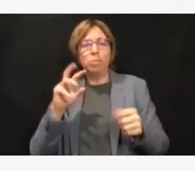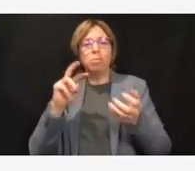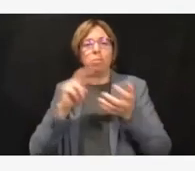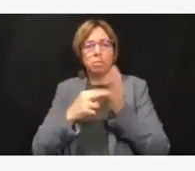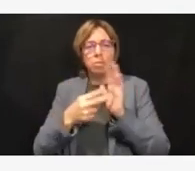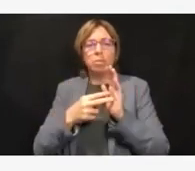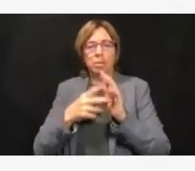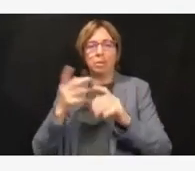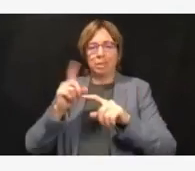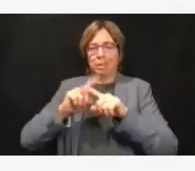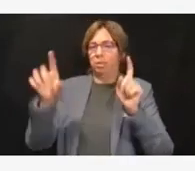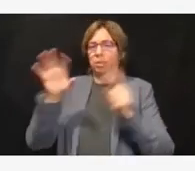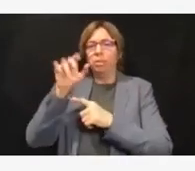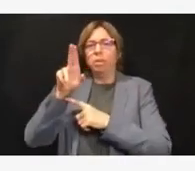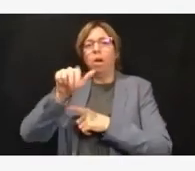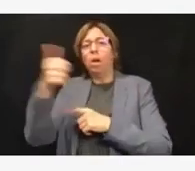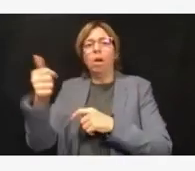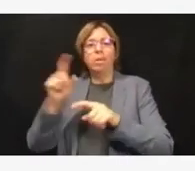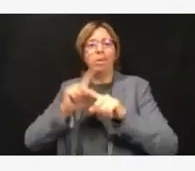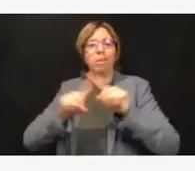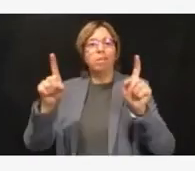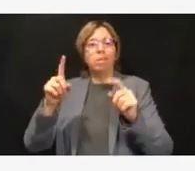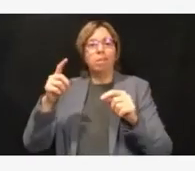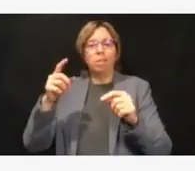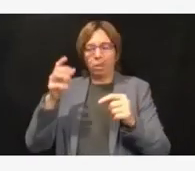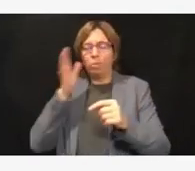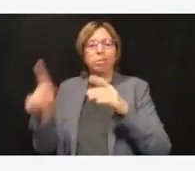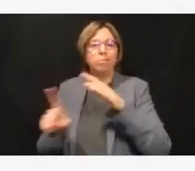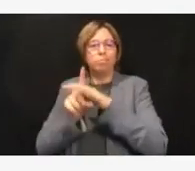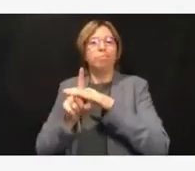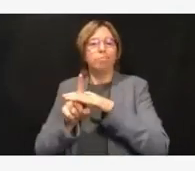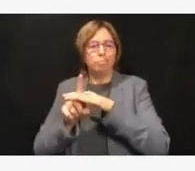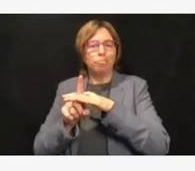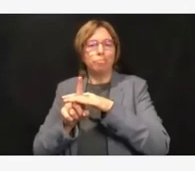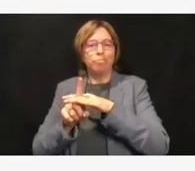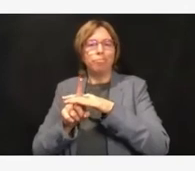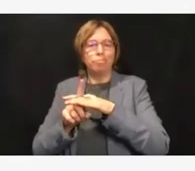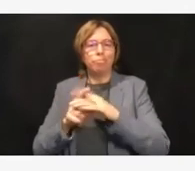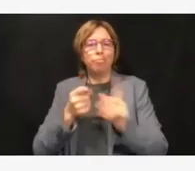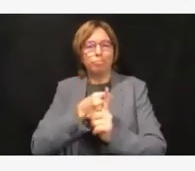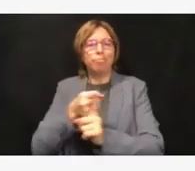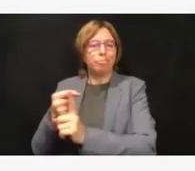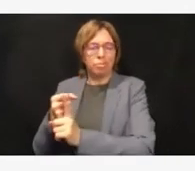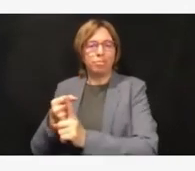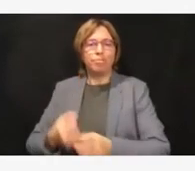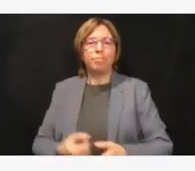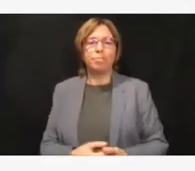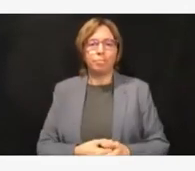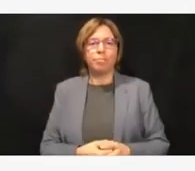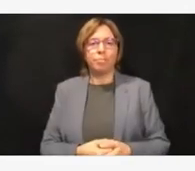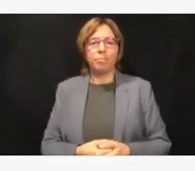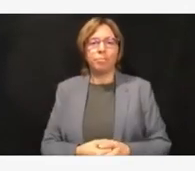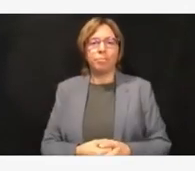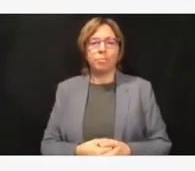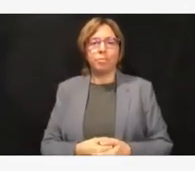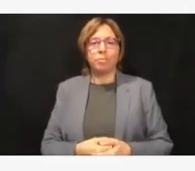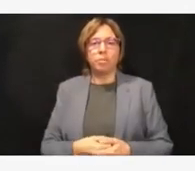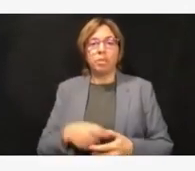use what we've learned to not just do what we did before and expect a different outcome.